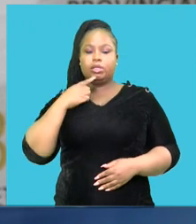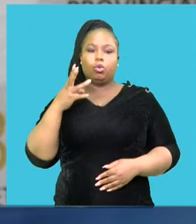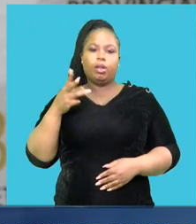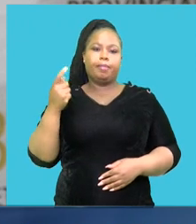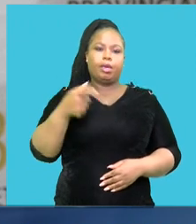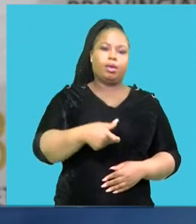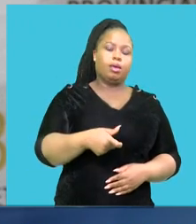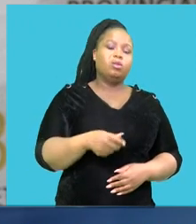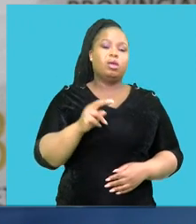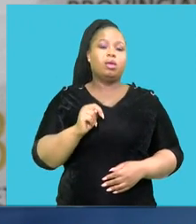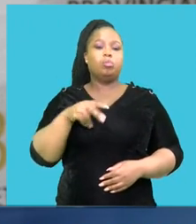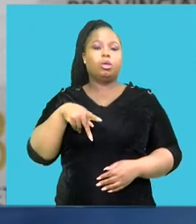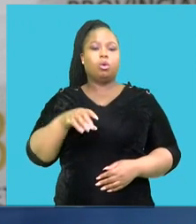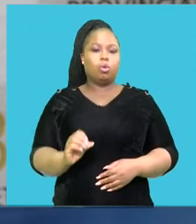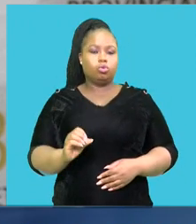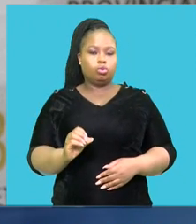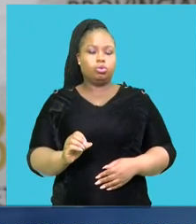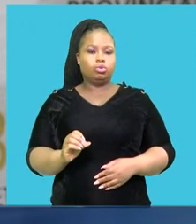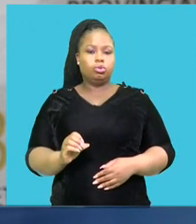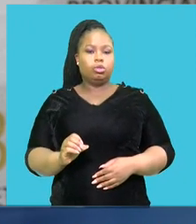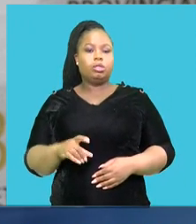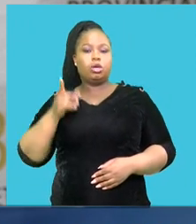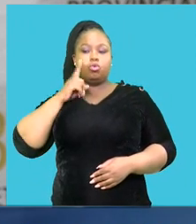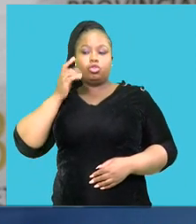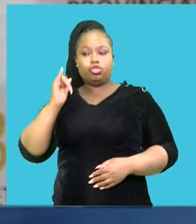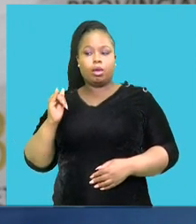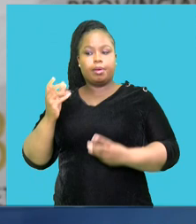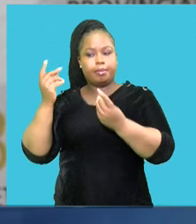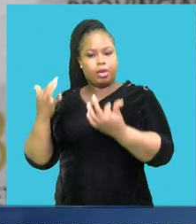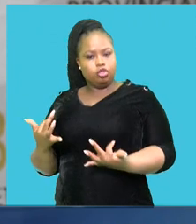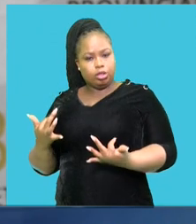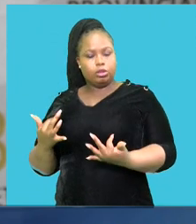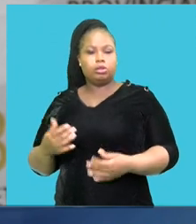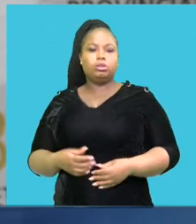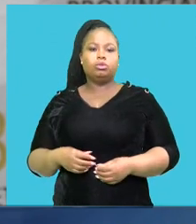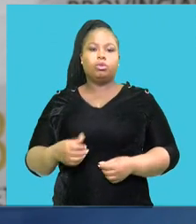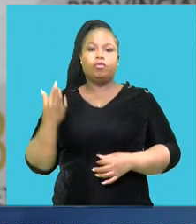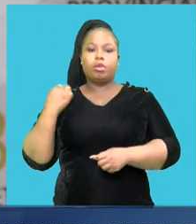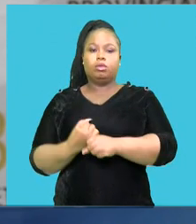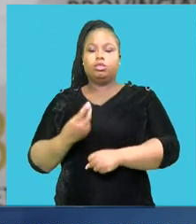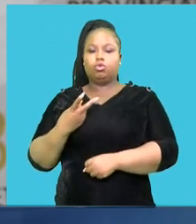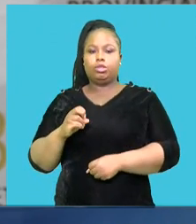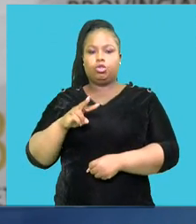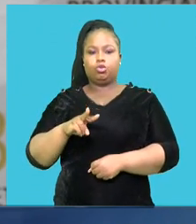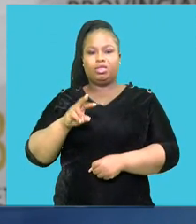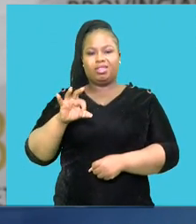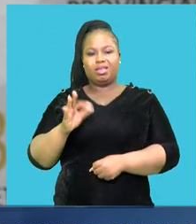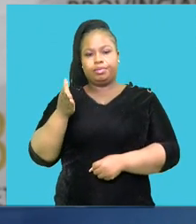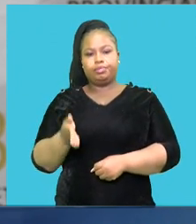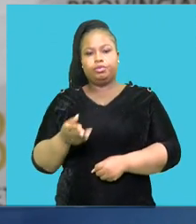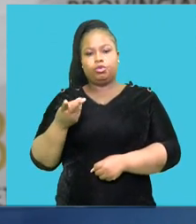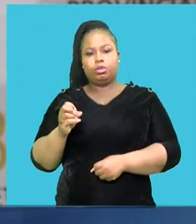-profit organization's NPO's budget to the 2023-2024